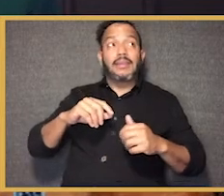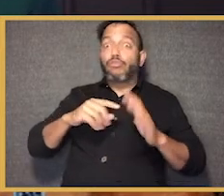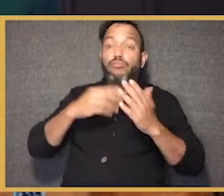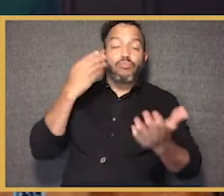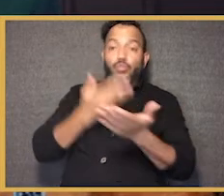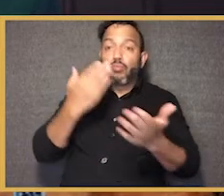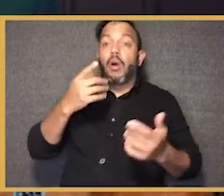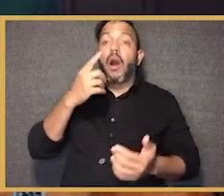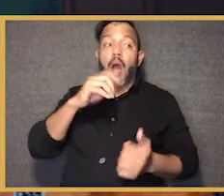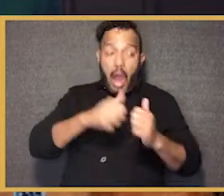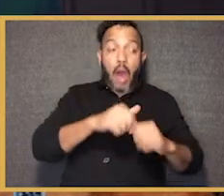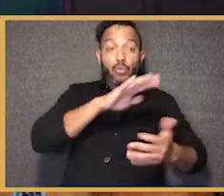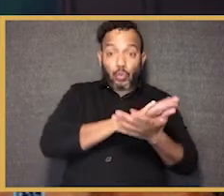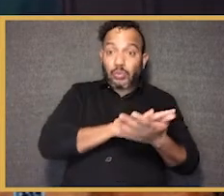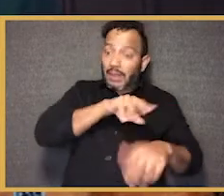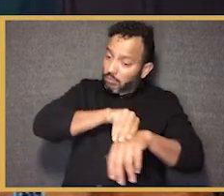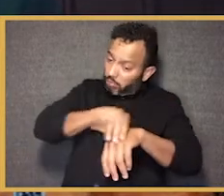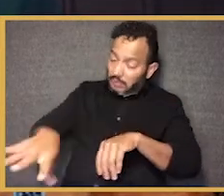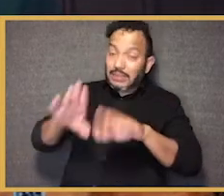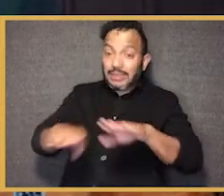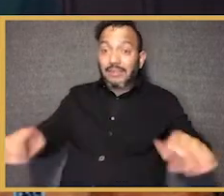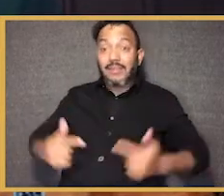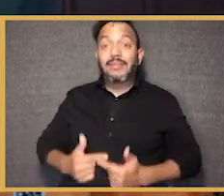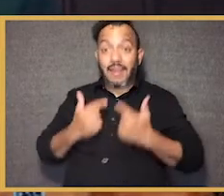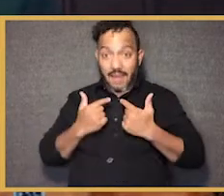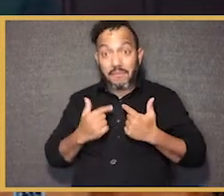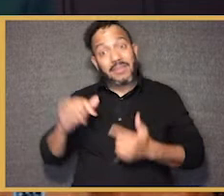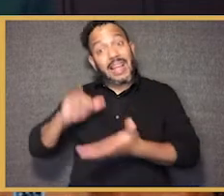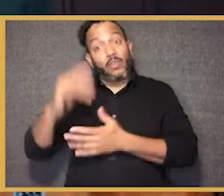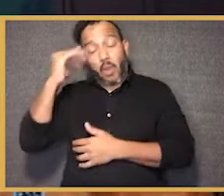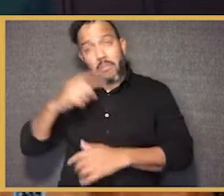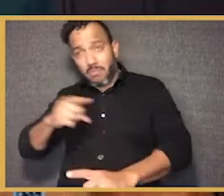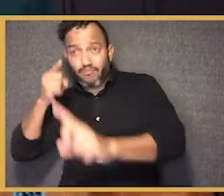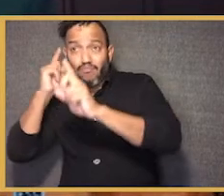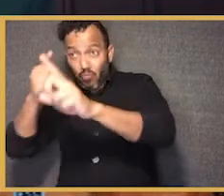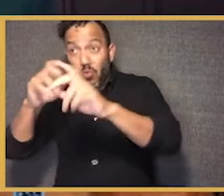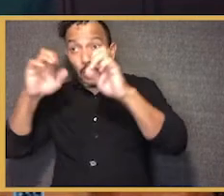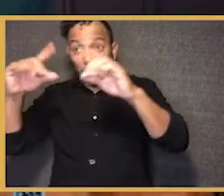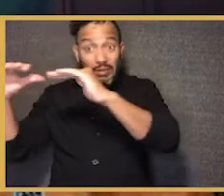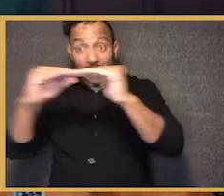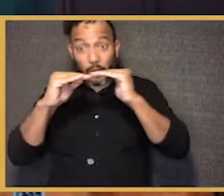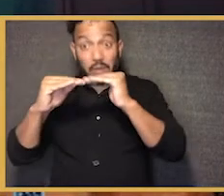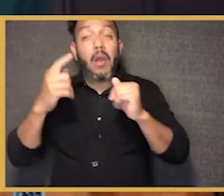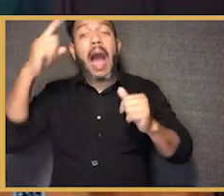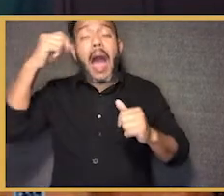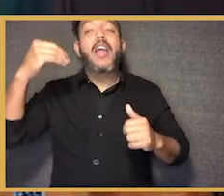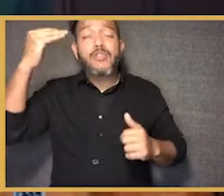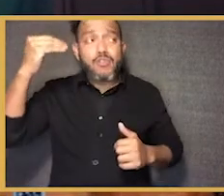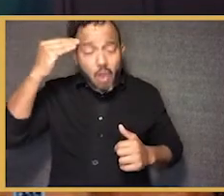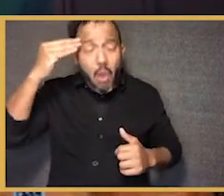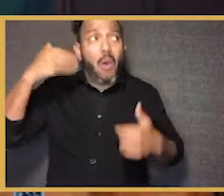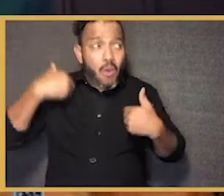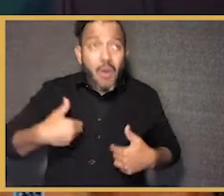schools can make in kids' lives. And so I've always been laser focused on issues of education equity because I